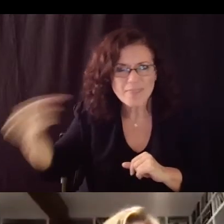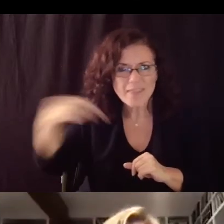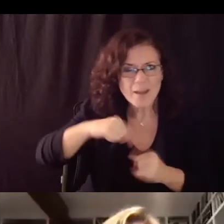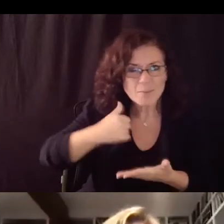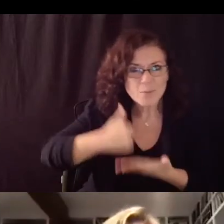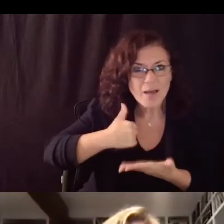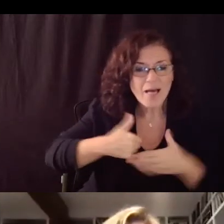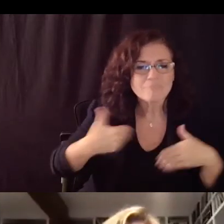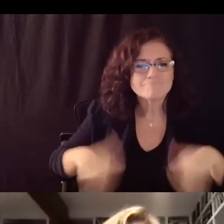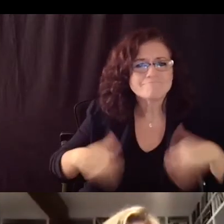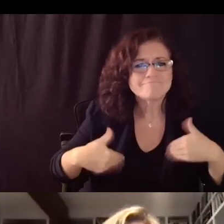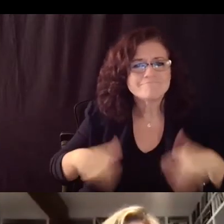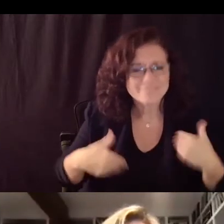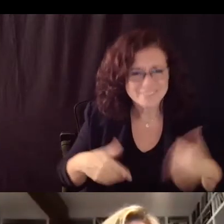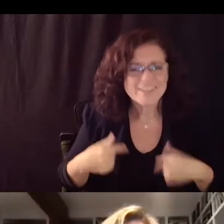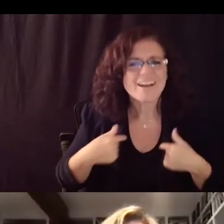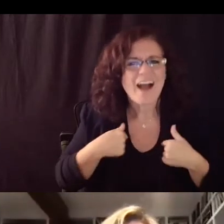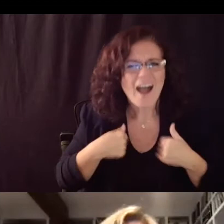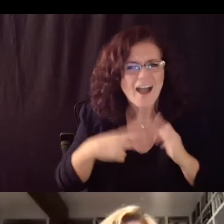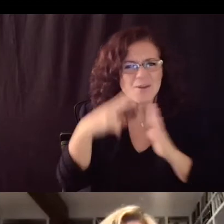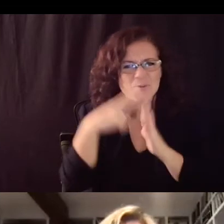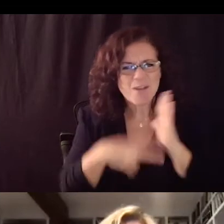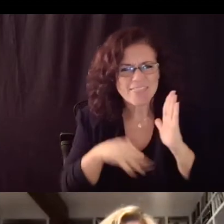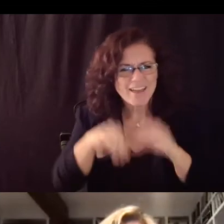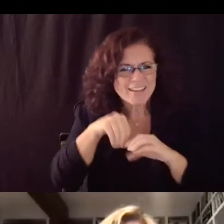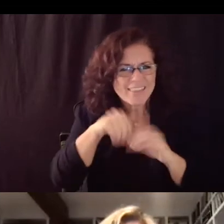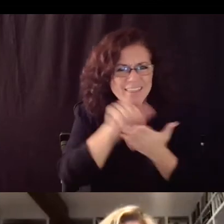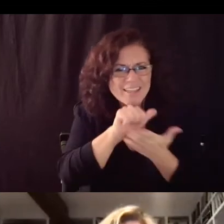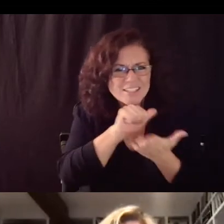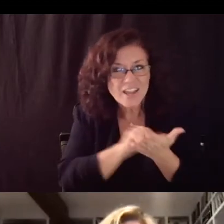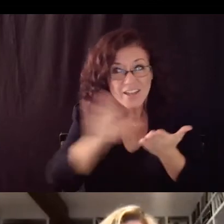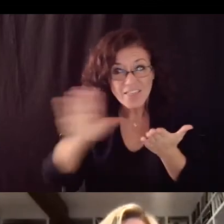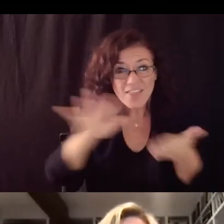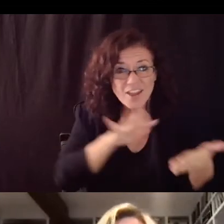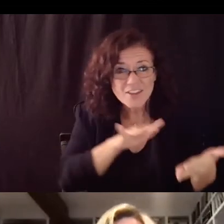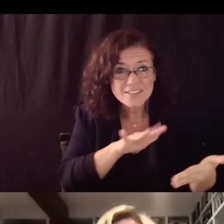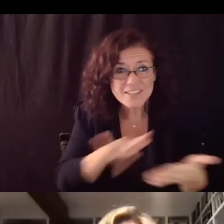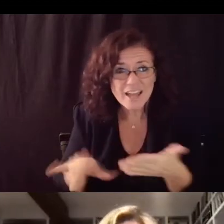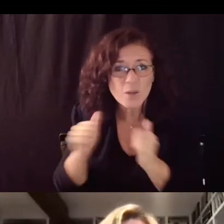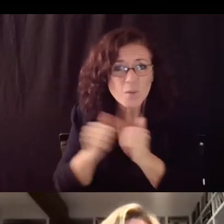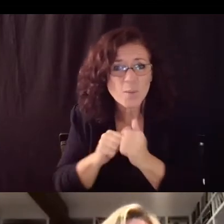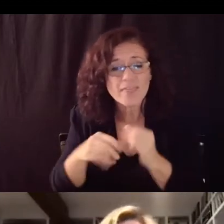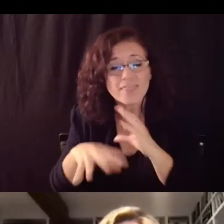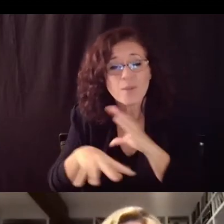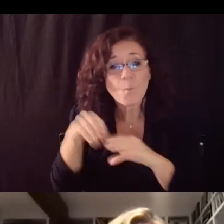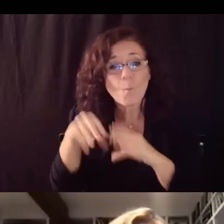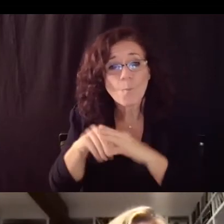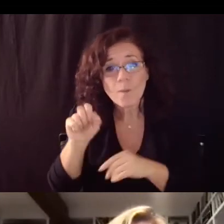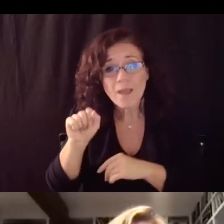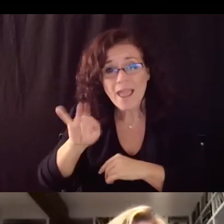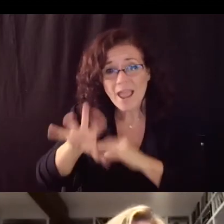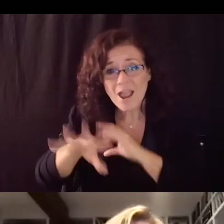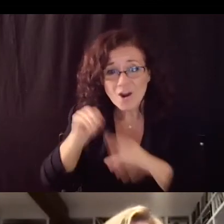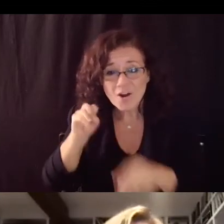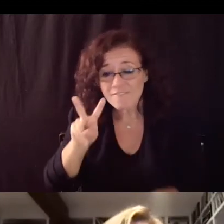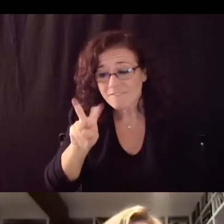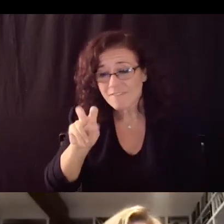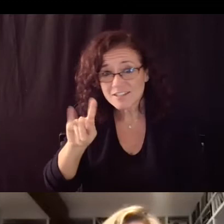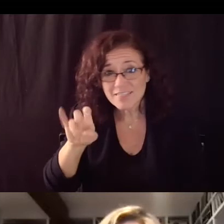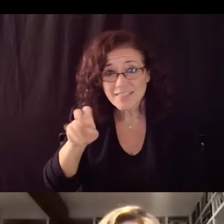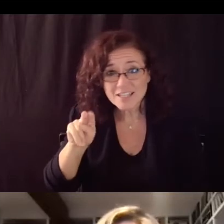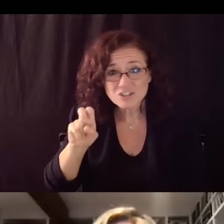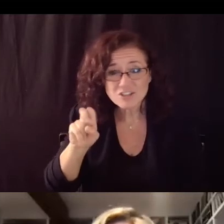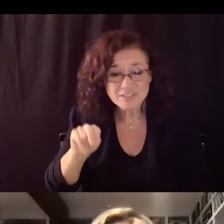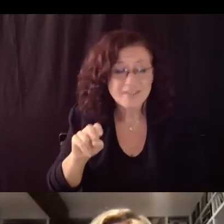that when i saw the uh in the agenda that study and i just thought this is this is what we've been cravings parents have been asking for this kind of ventilation